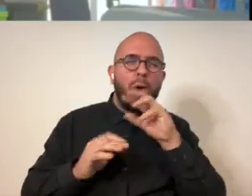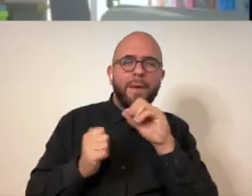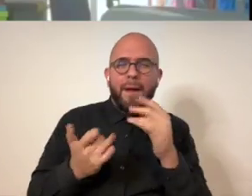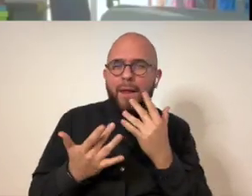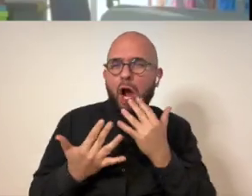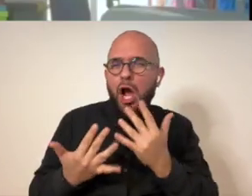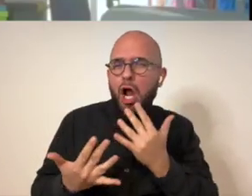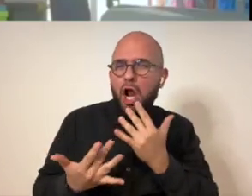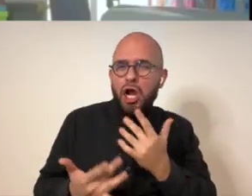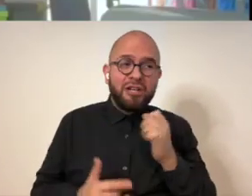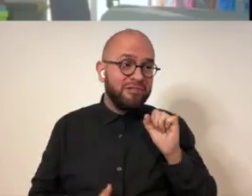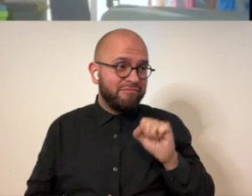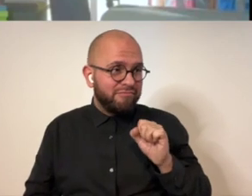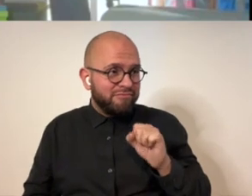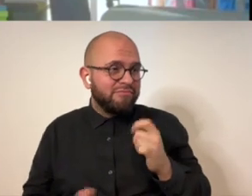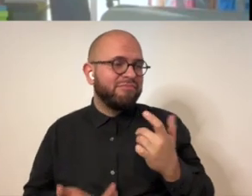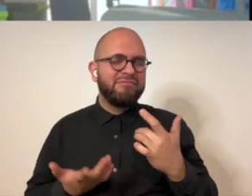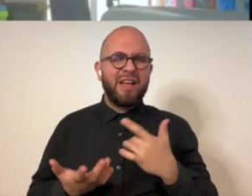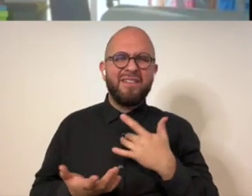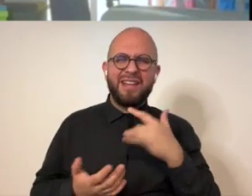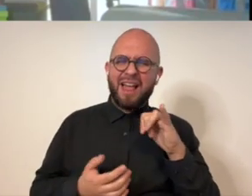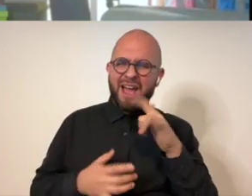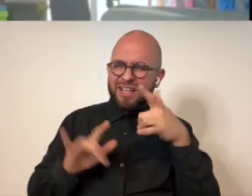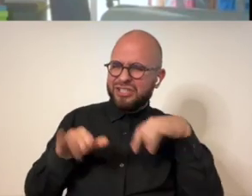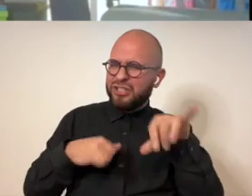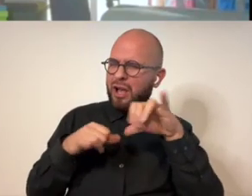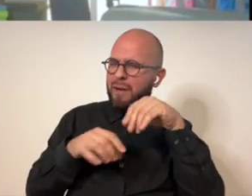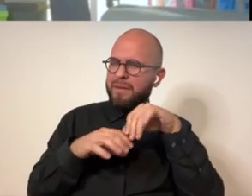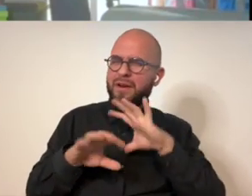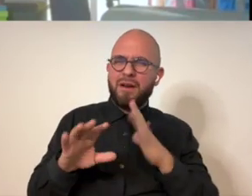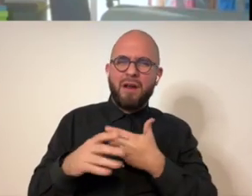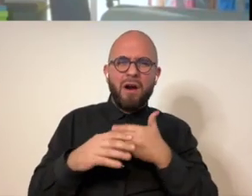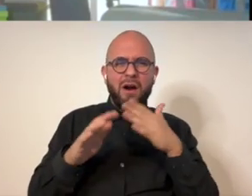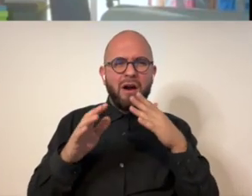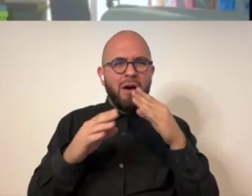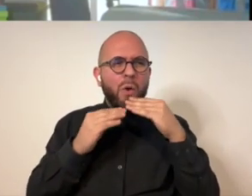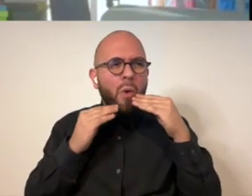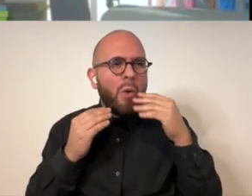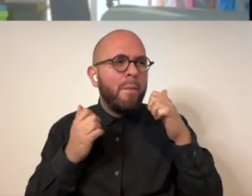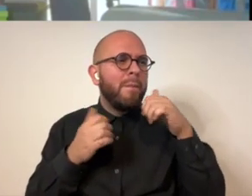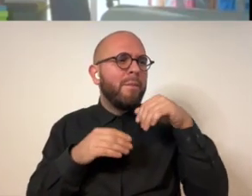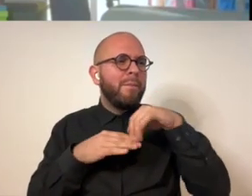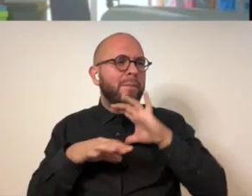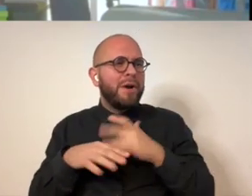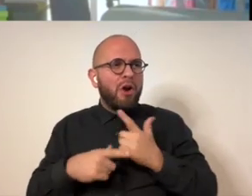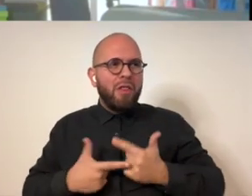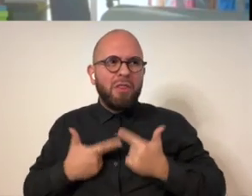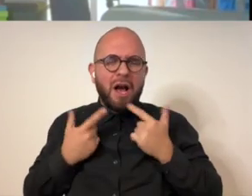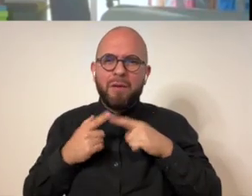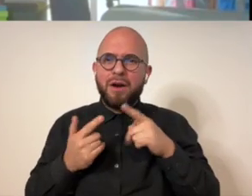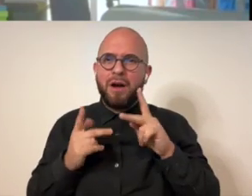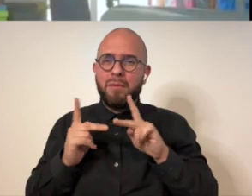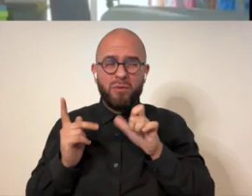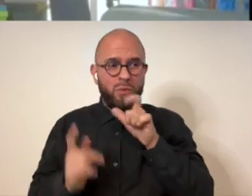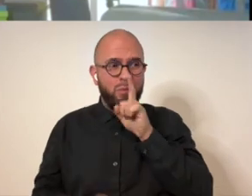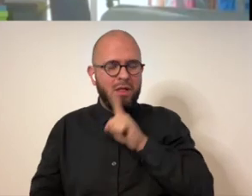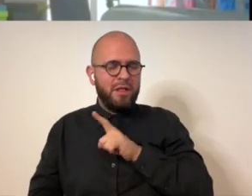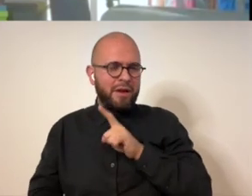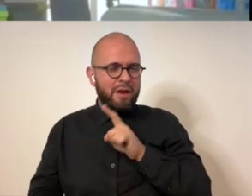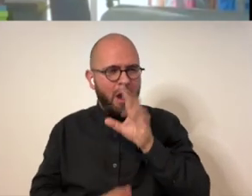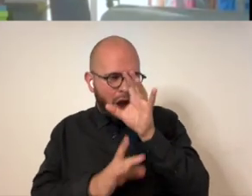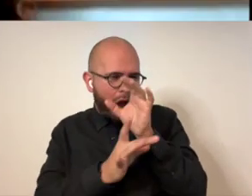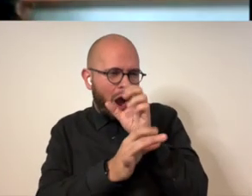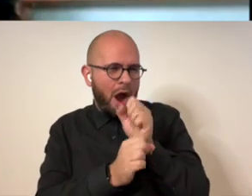i like the movement of it and the colors the way that it's something that's so common in our homes and in our